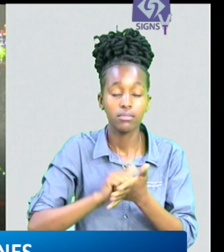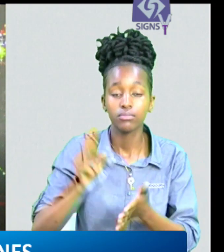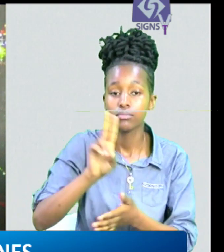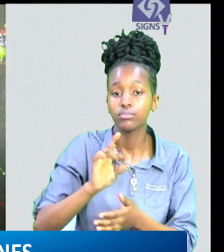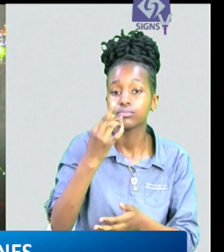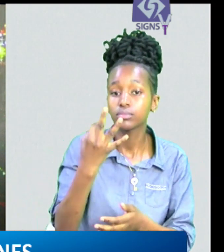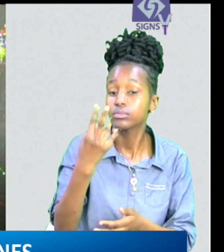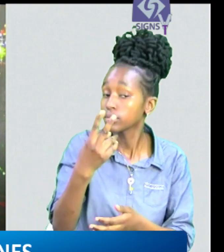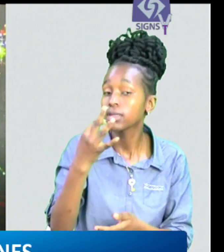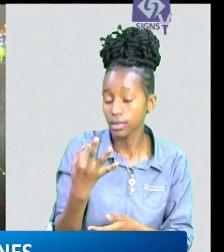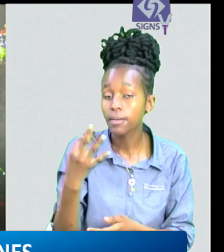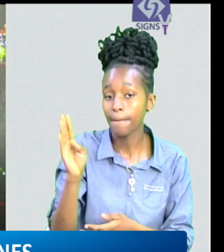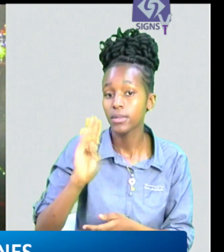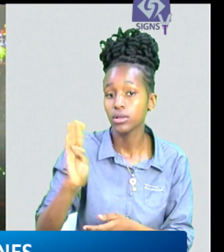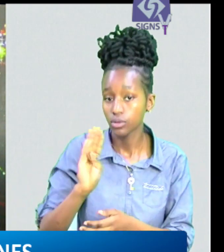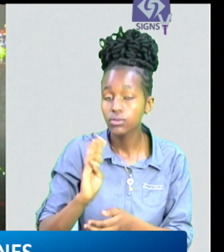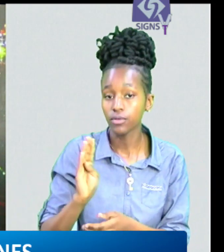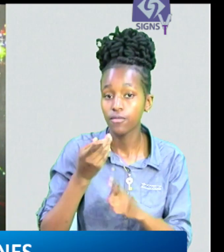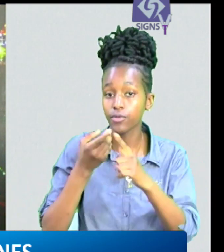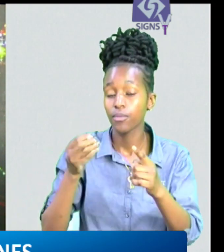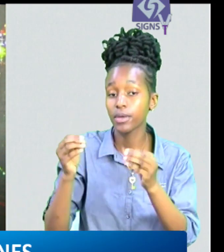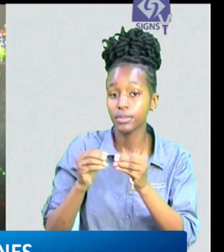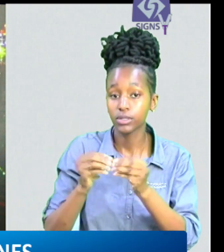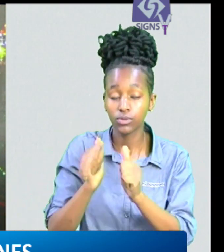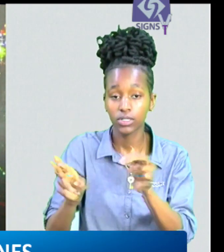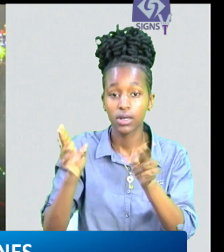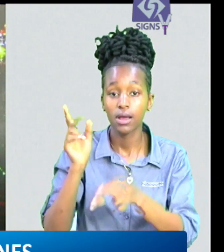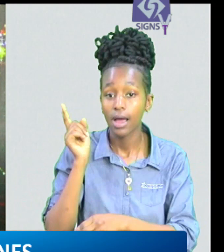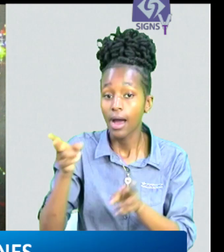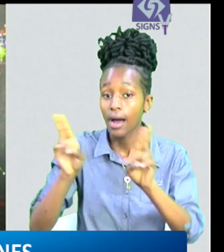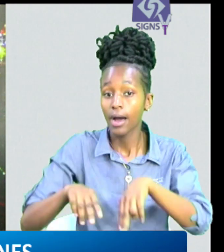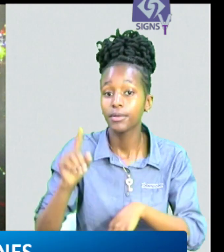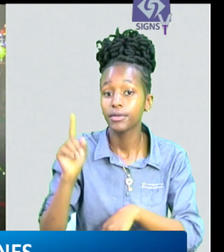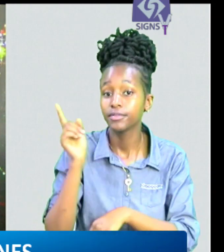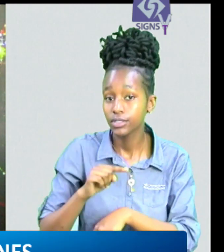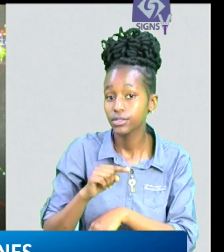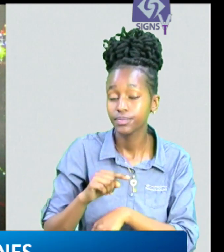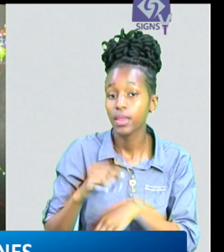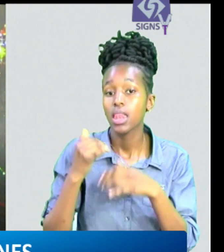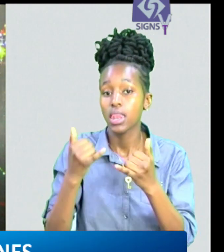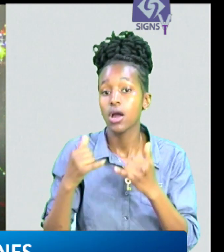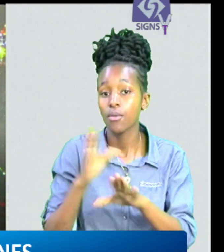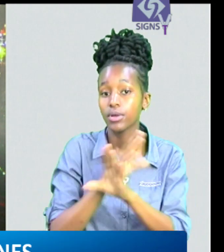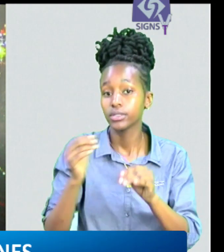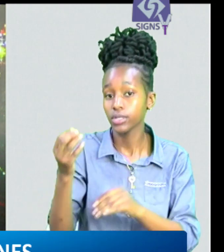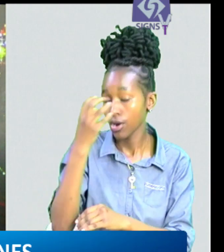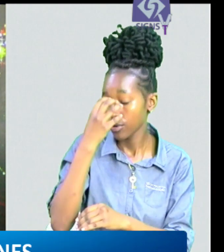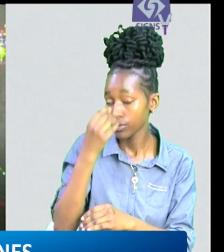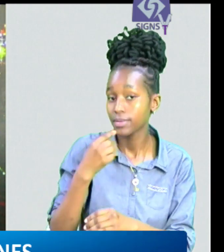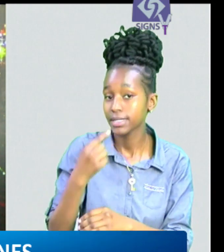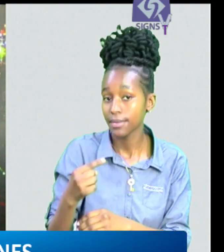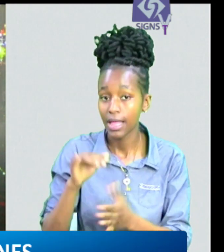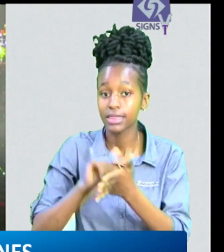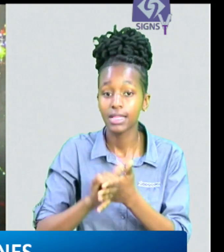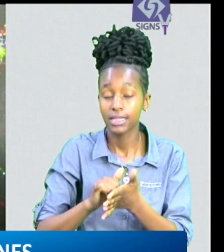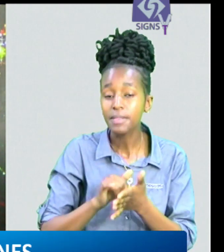dollars at the climate africa at the africa climate summit that closed in nairobi president william bruto says the summit the